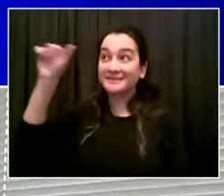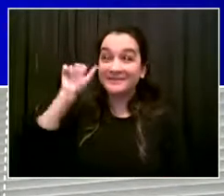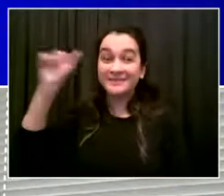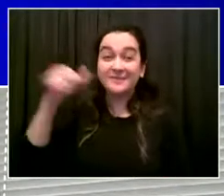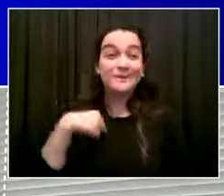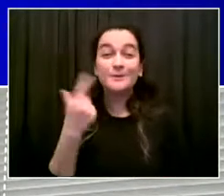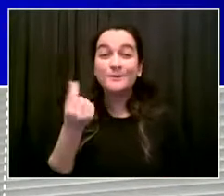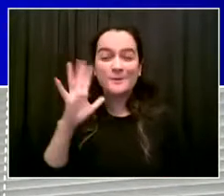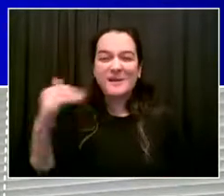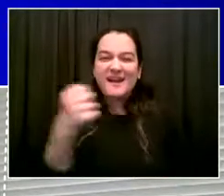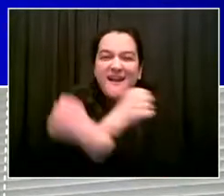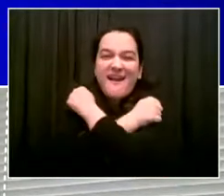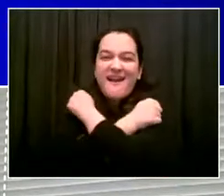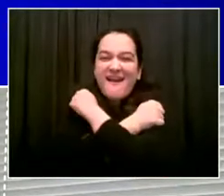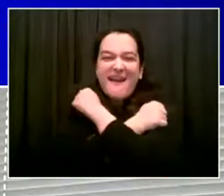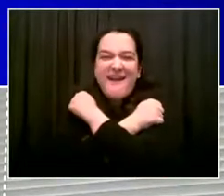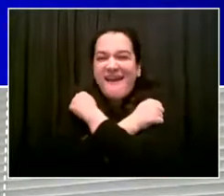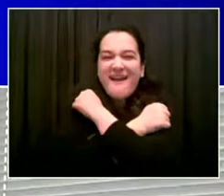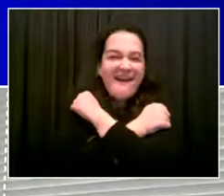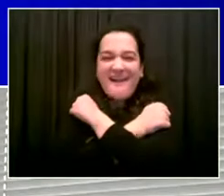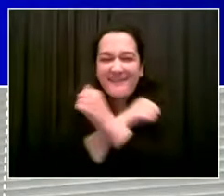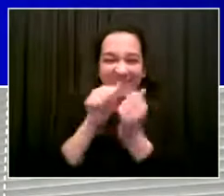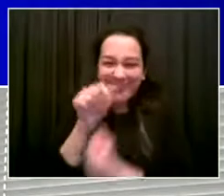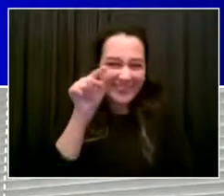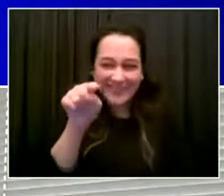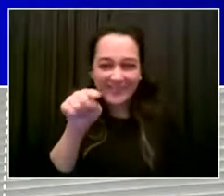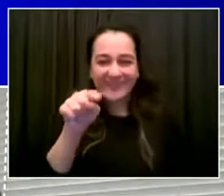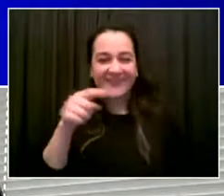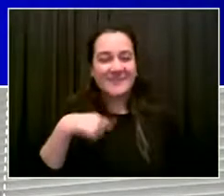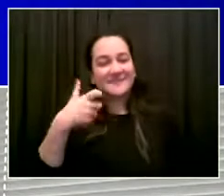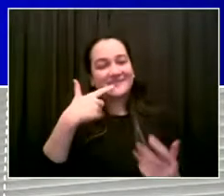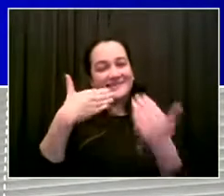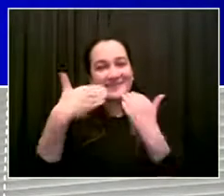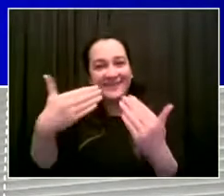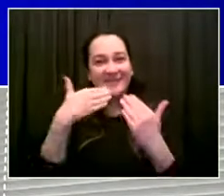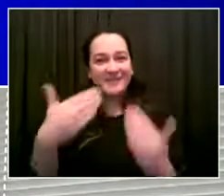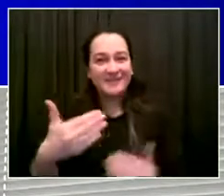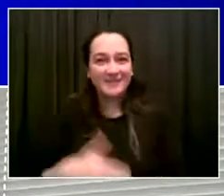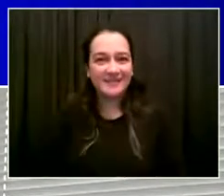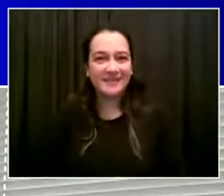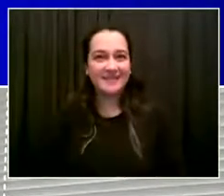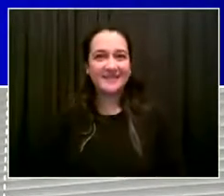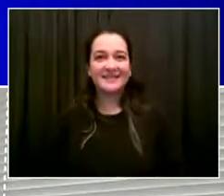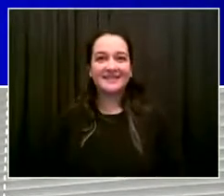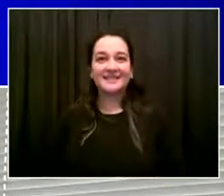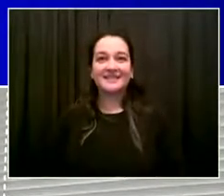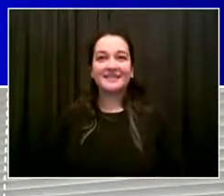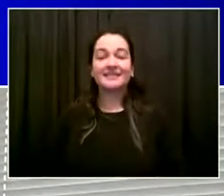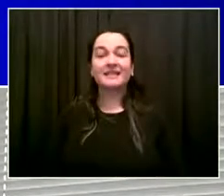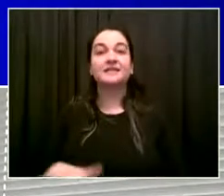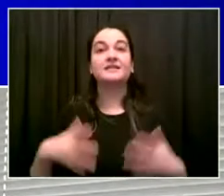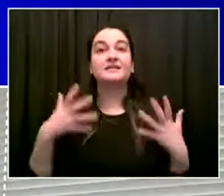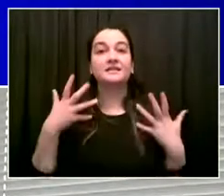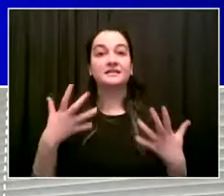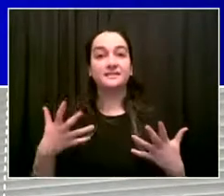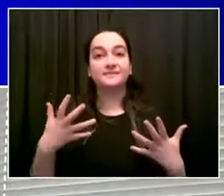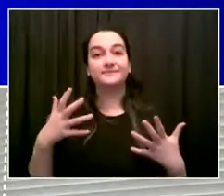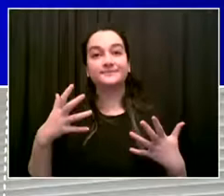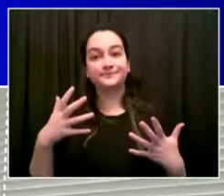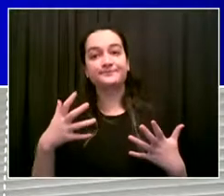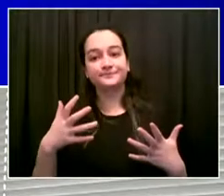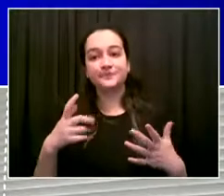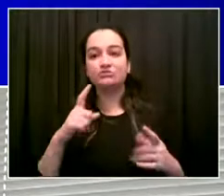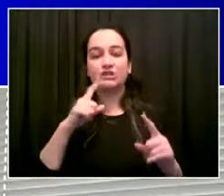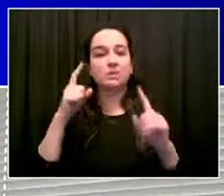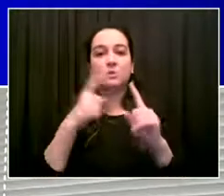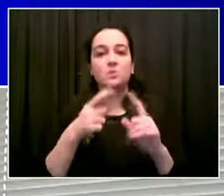that getting it funded is only the first step and that finding sites particularly in the Upper East Side in Manhattan can be a challenge. You have my pledge that just as